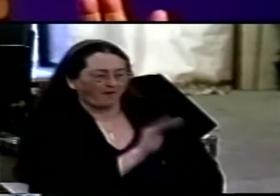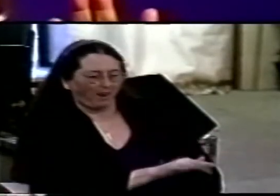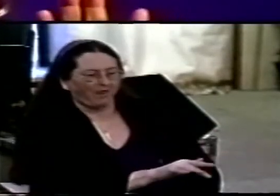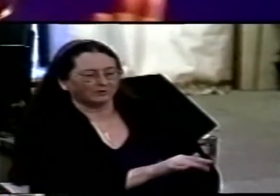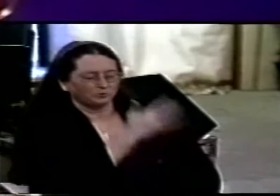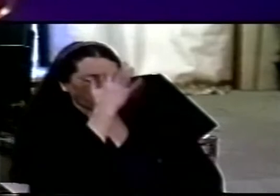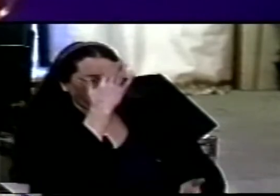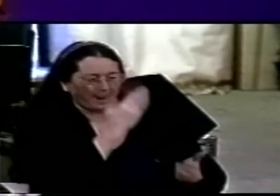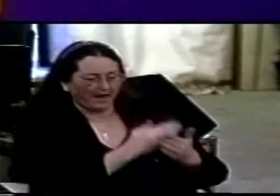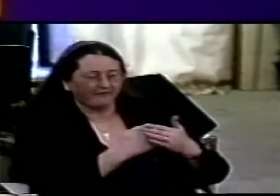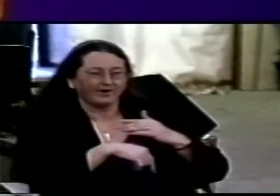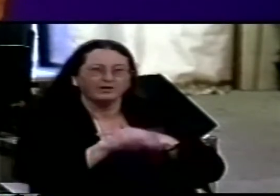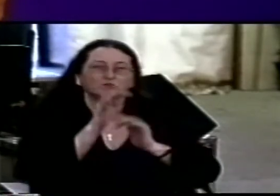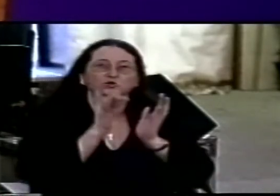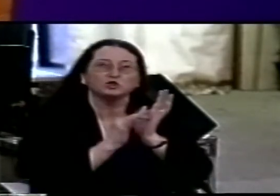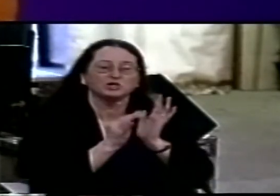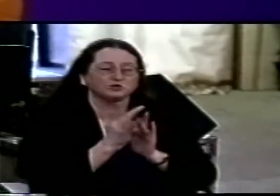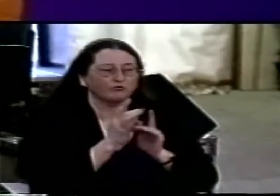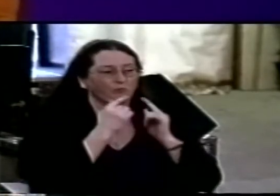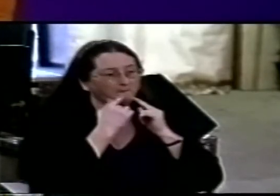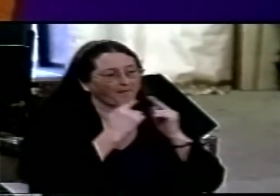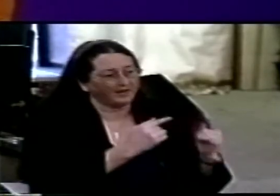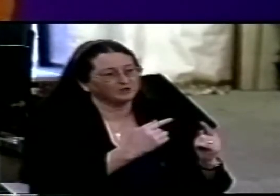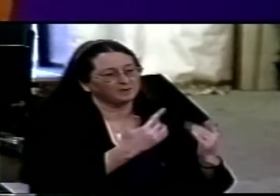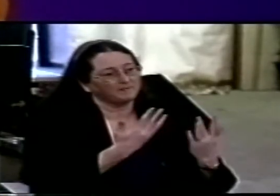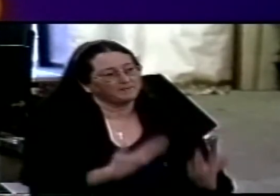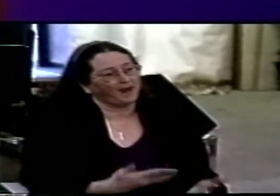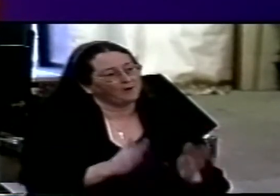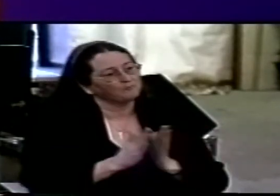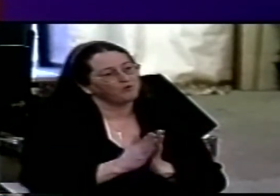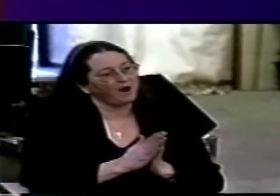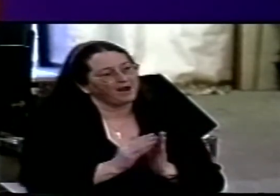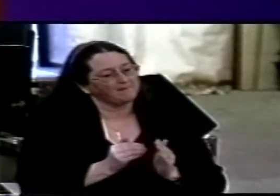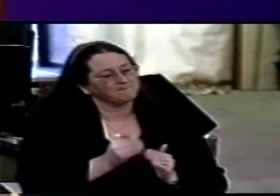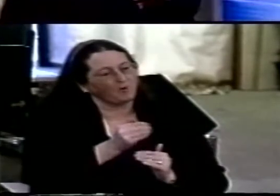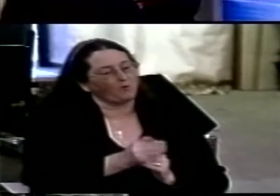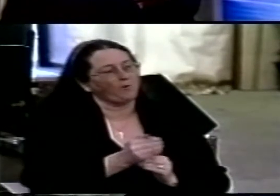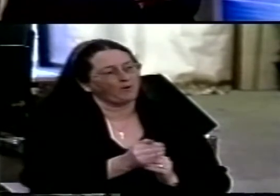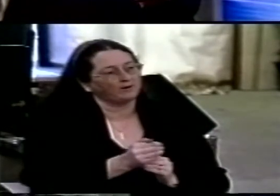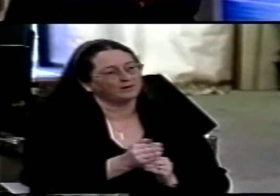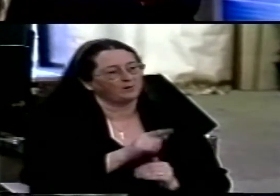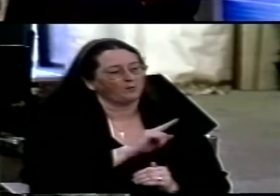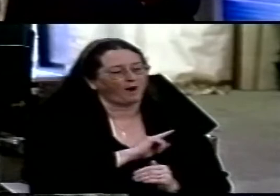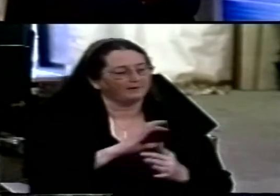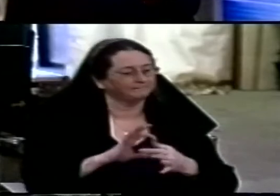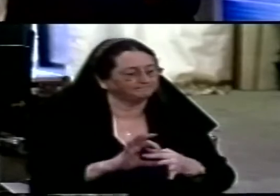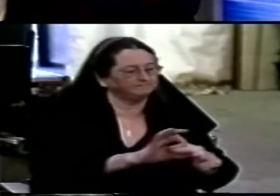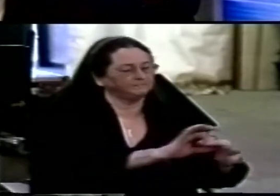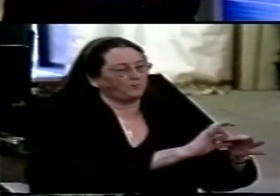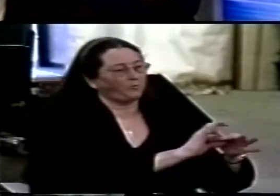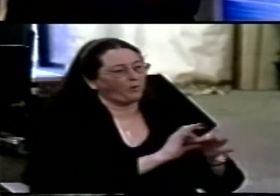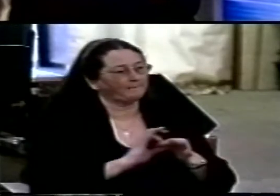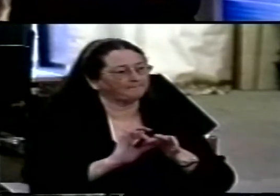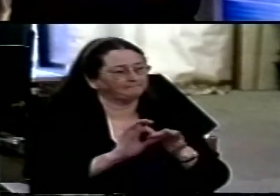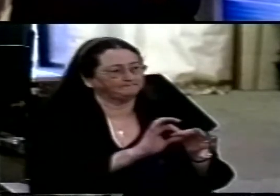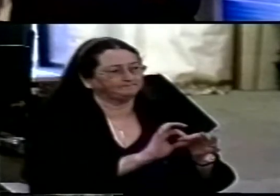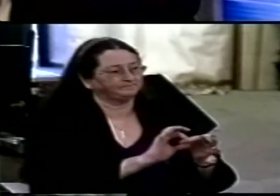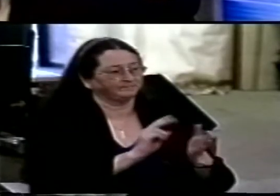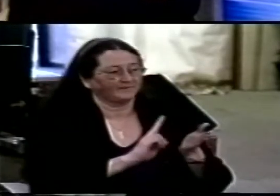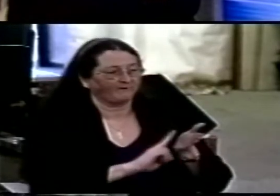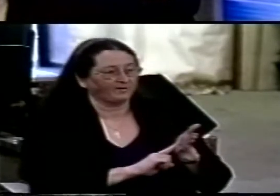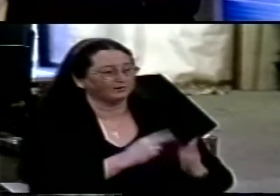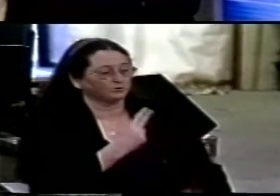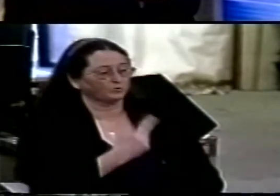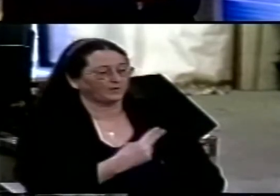believe in me through their message now he prays that they may be one in fact verse 22 I